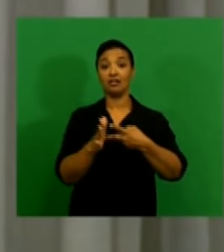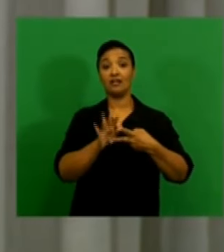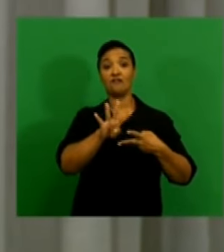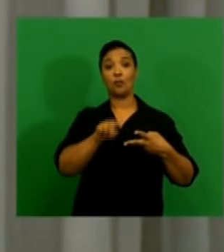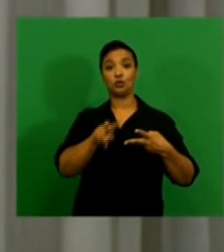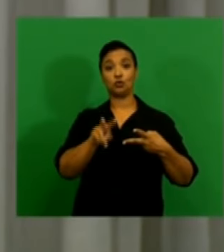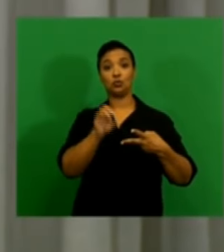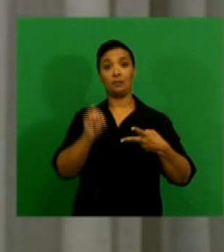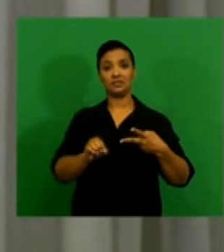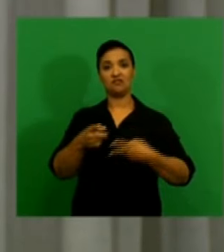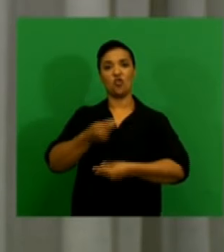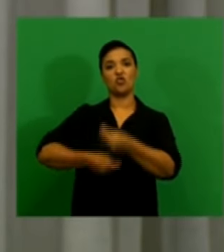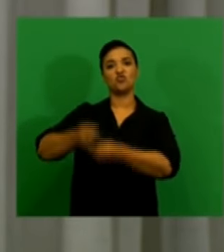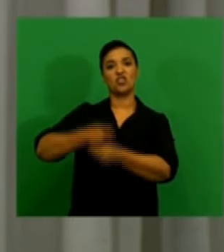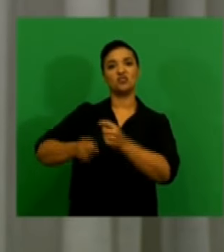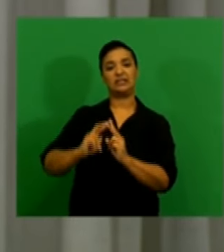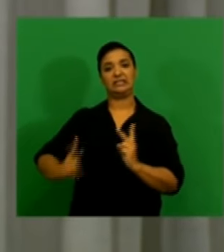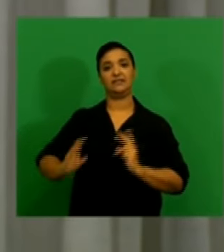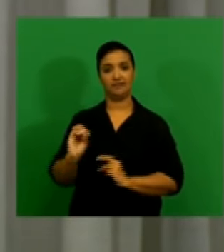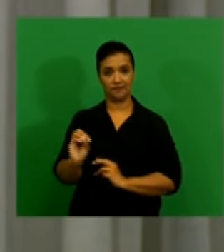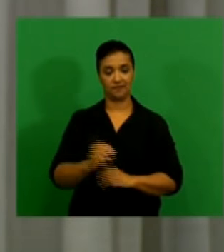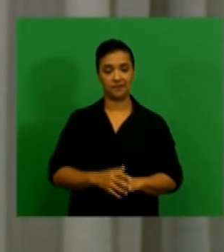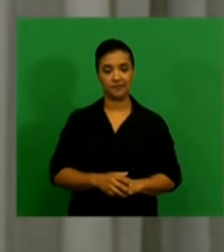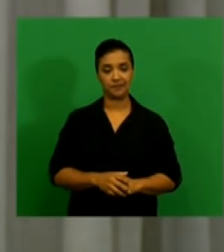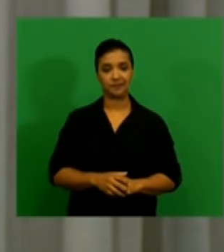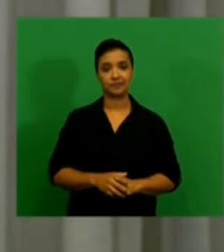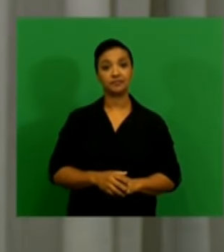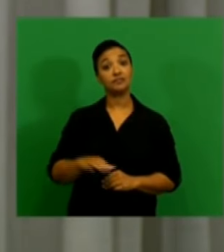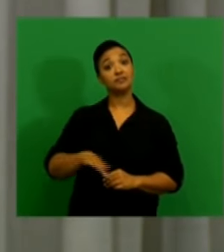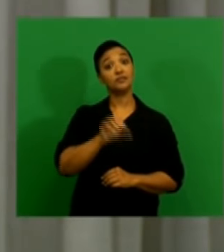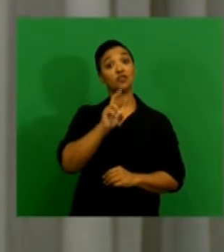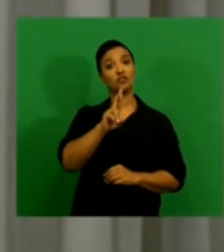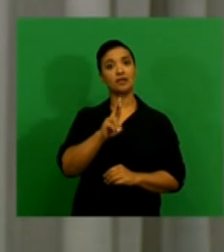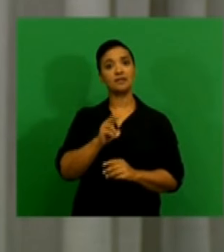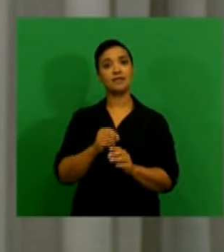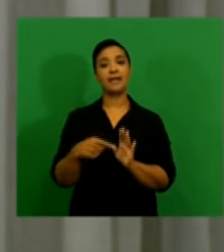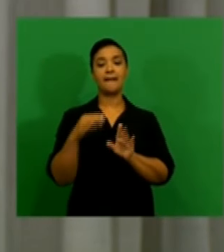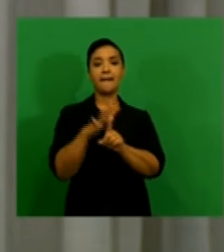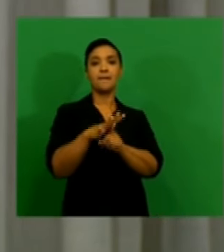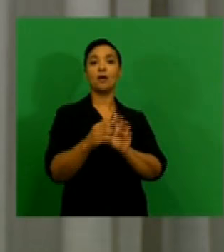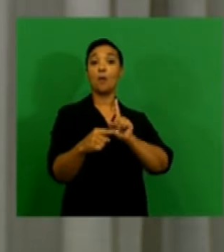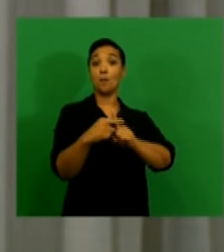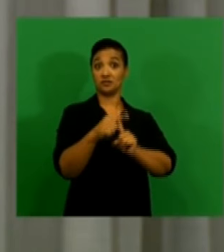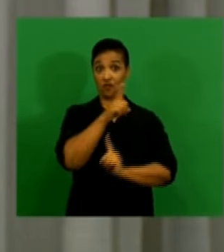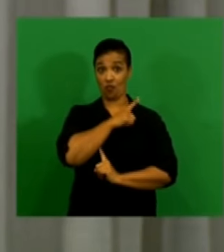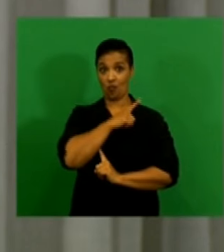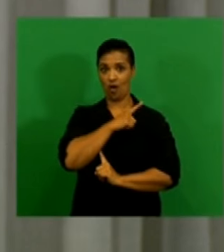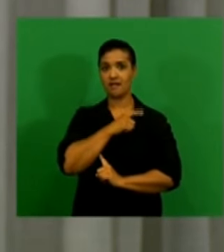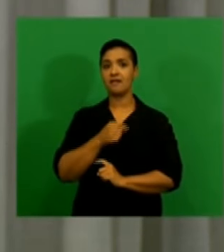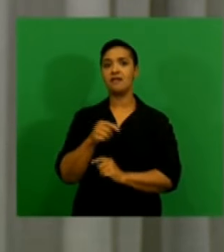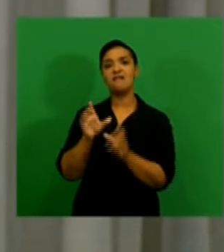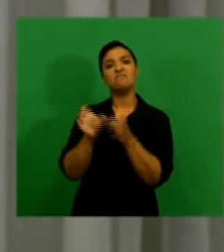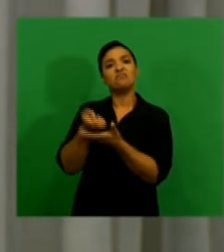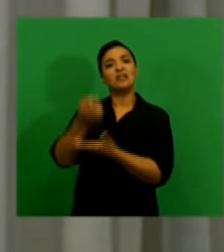on a trade-weighted basis. The rent was positively impacted by the decisions of the ratings agencies